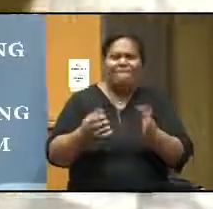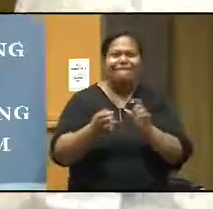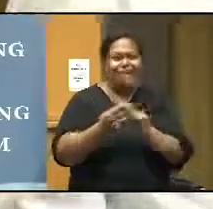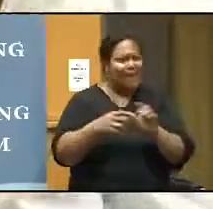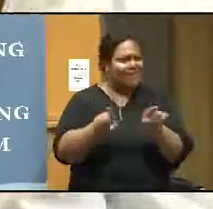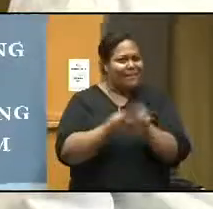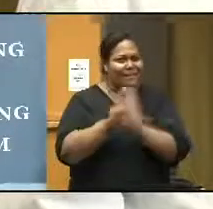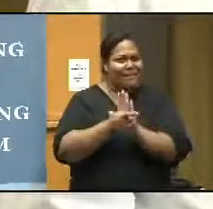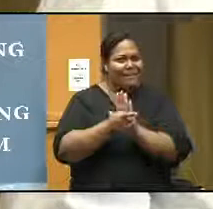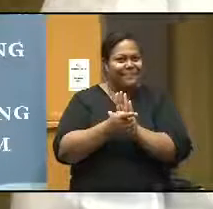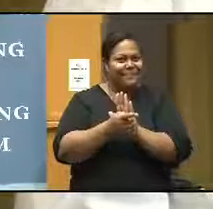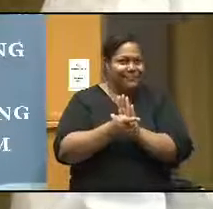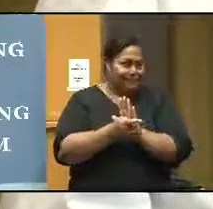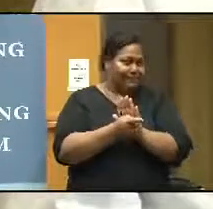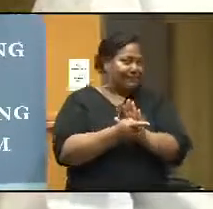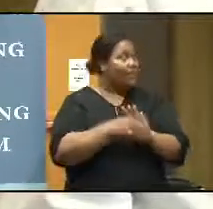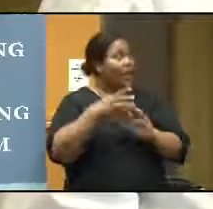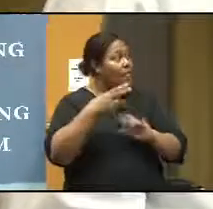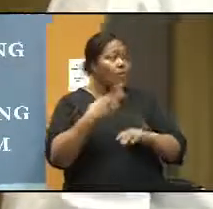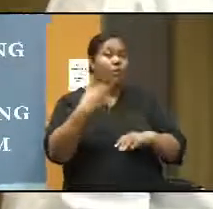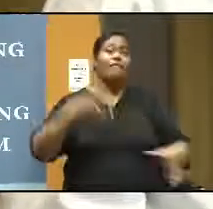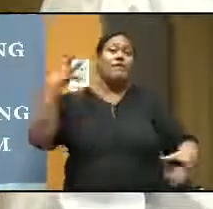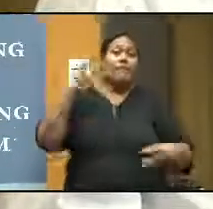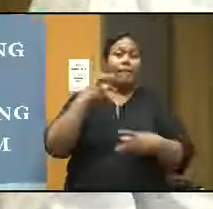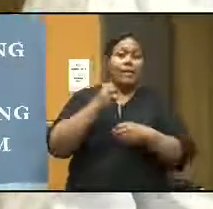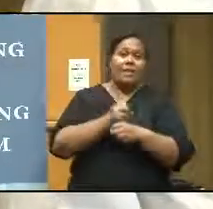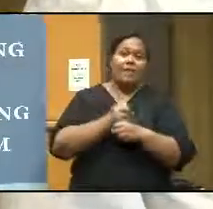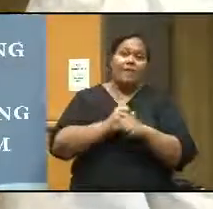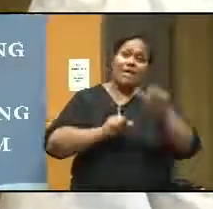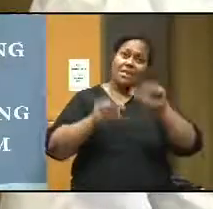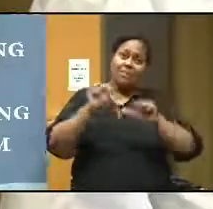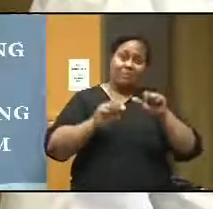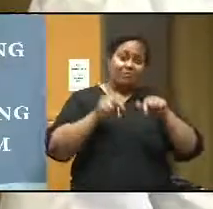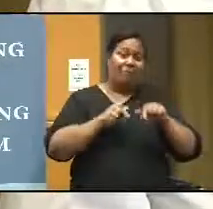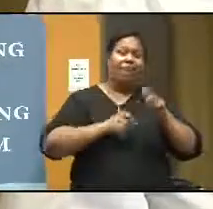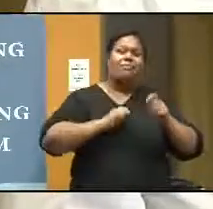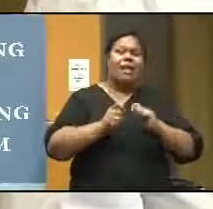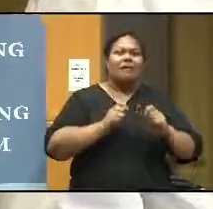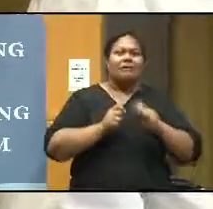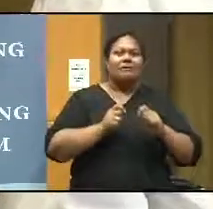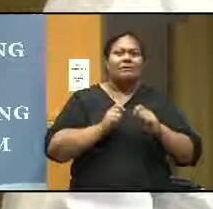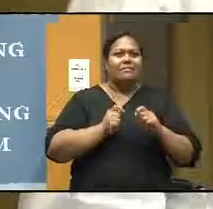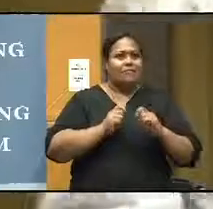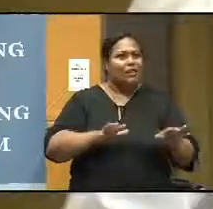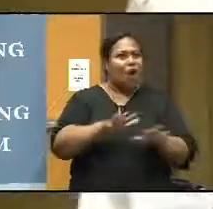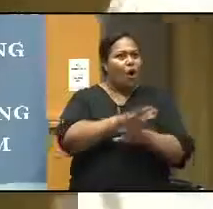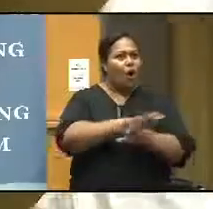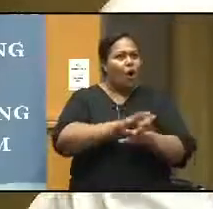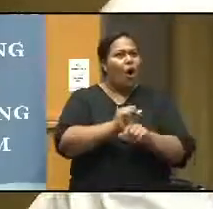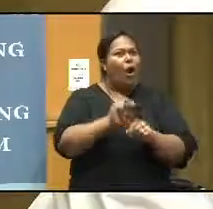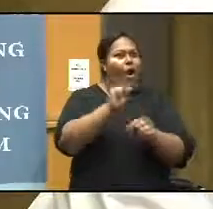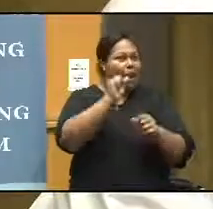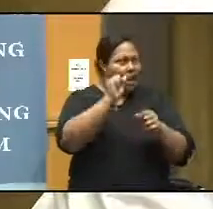Then comes the summative assessment. This is where we test the overall performance of the students. In the summative assessments,